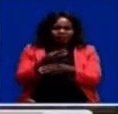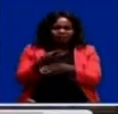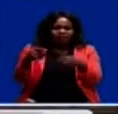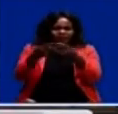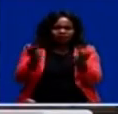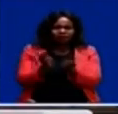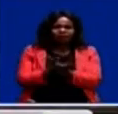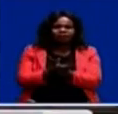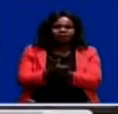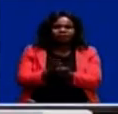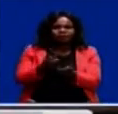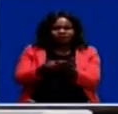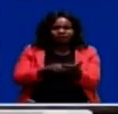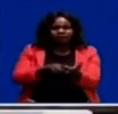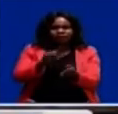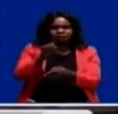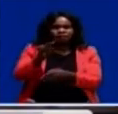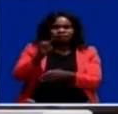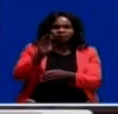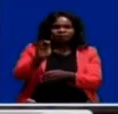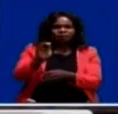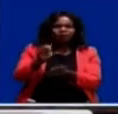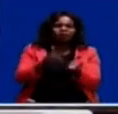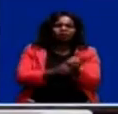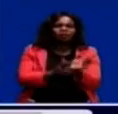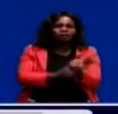Brayton Mkosa, ZRBC News, Lusaka.